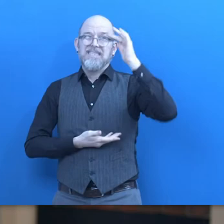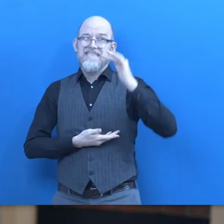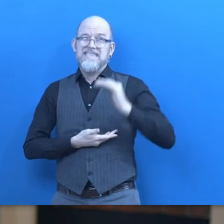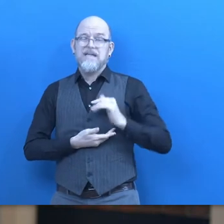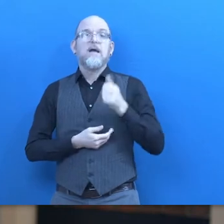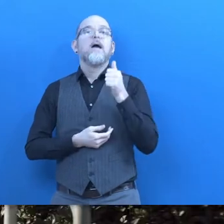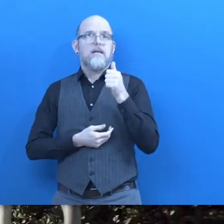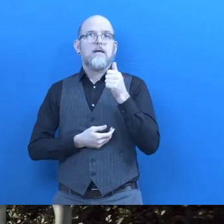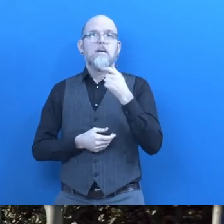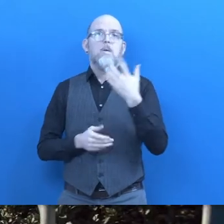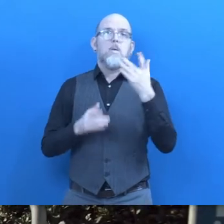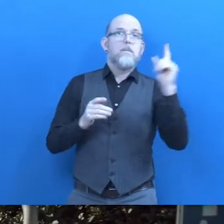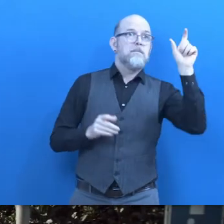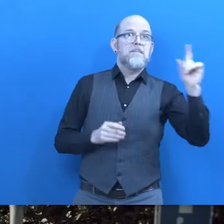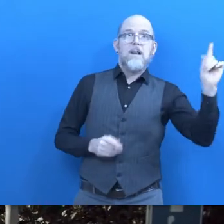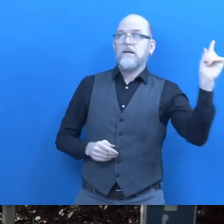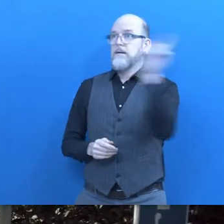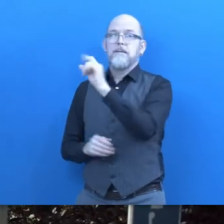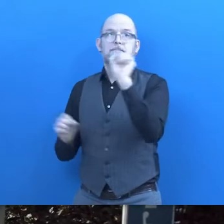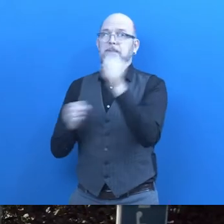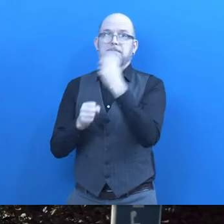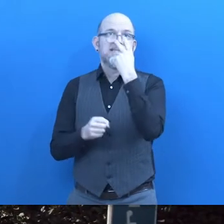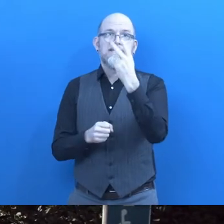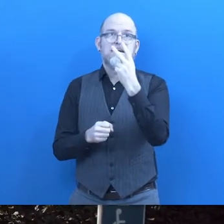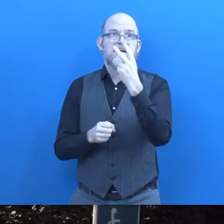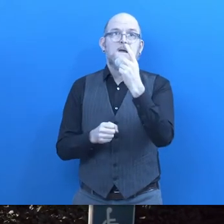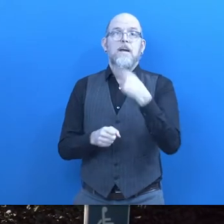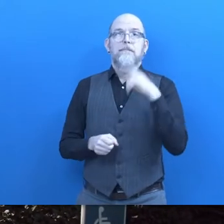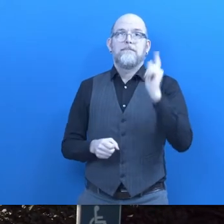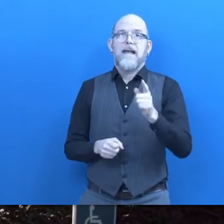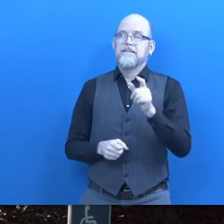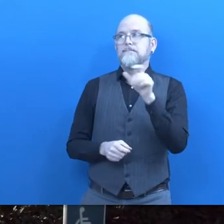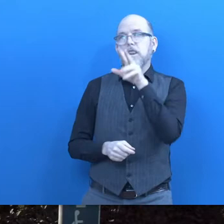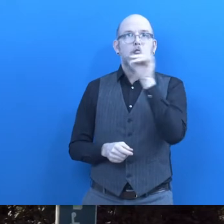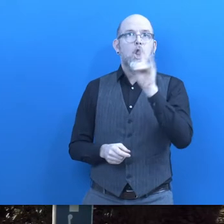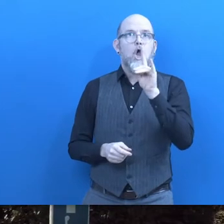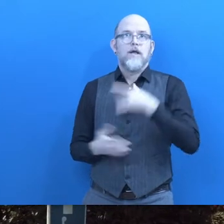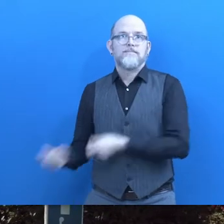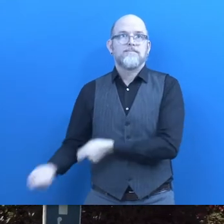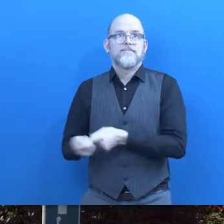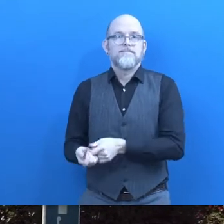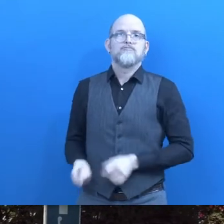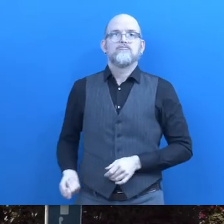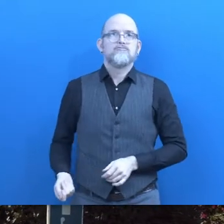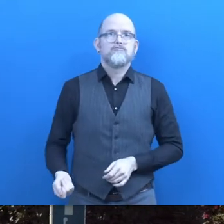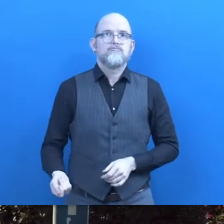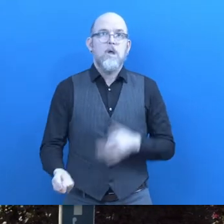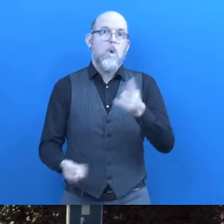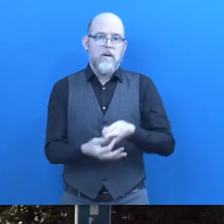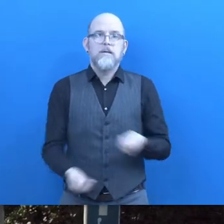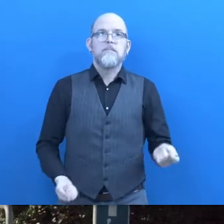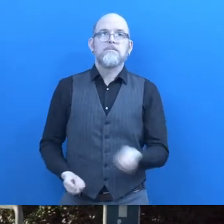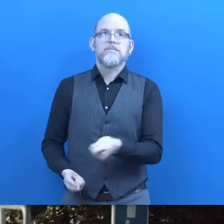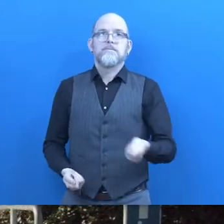know that you were there which is why my guide dog has job security and why I need to use a cane because if there's a car coming